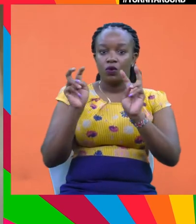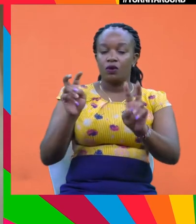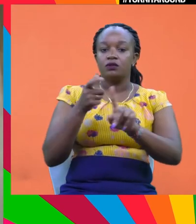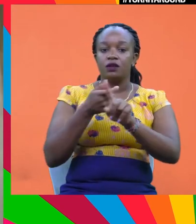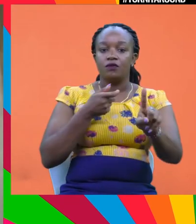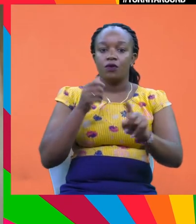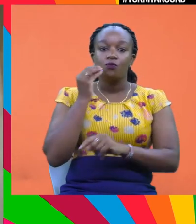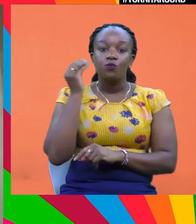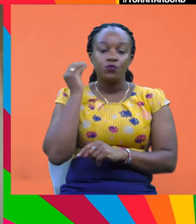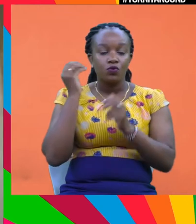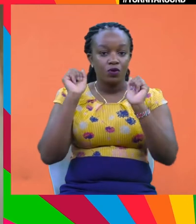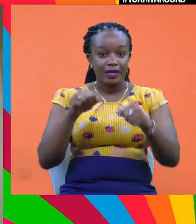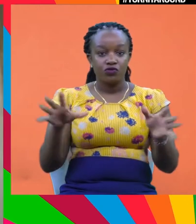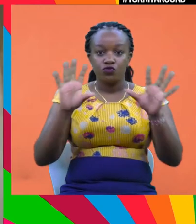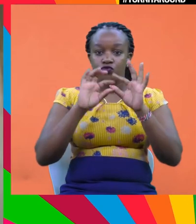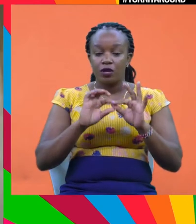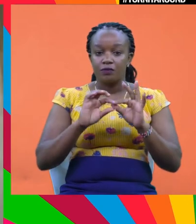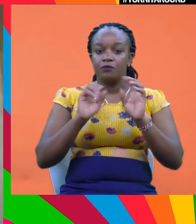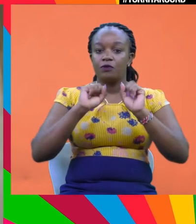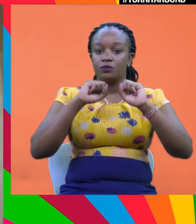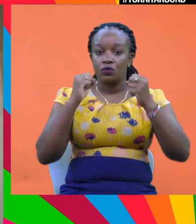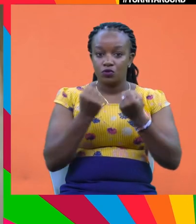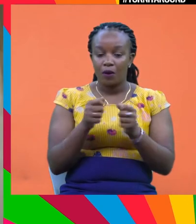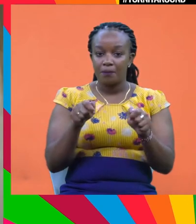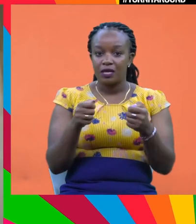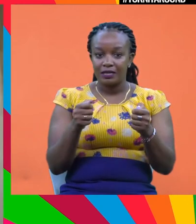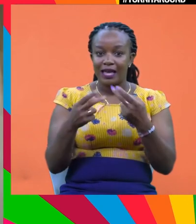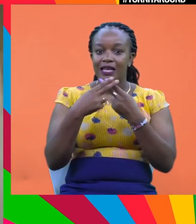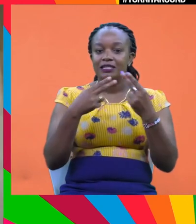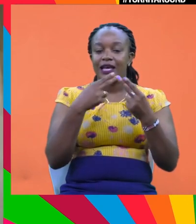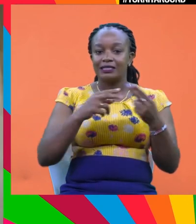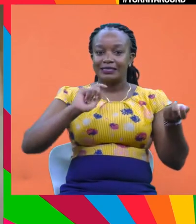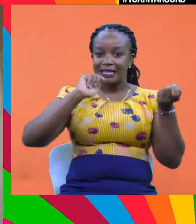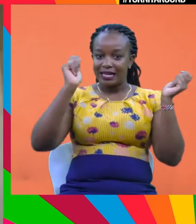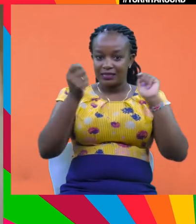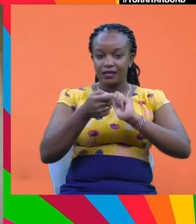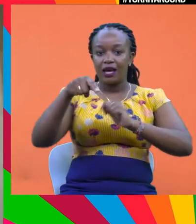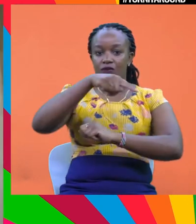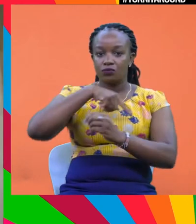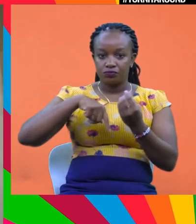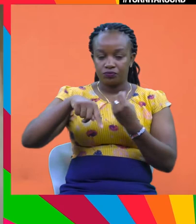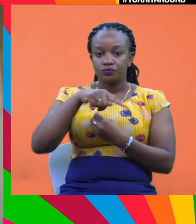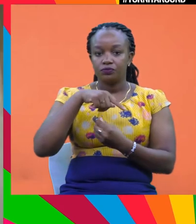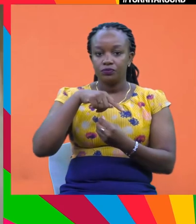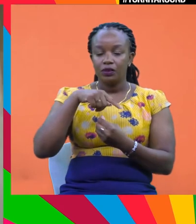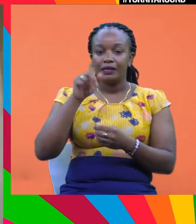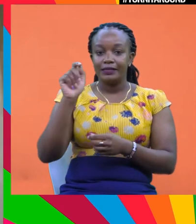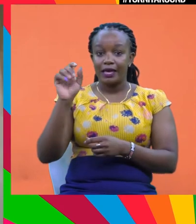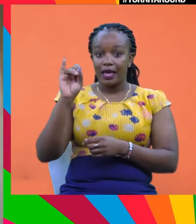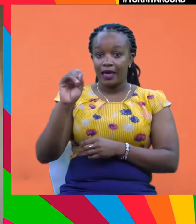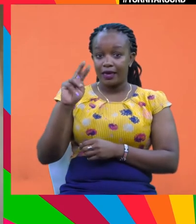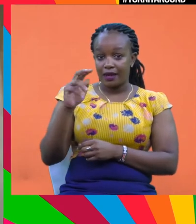the conversation on social media by using a hashtag, hashtag turn it around with big T, I, and A.